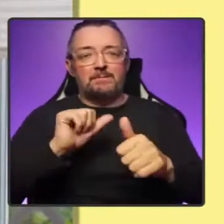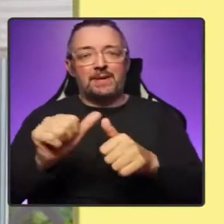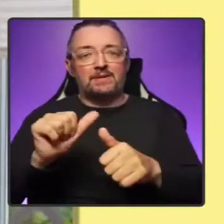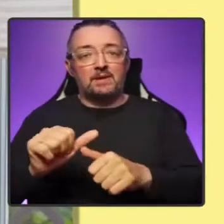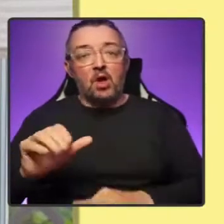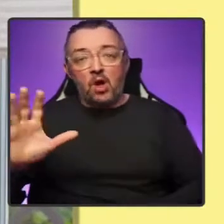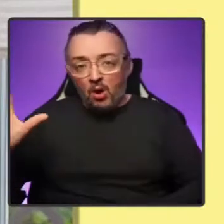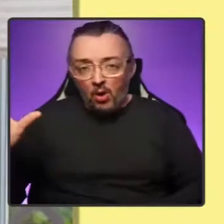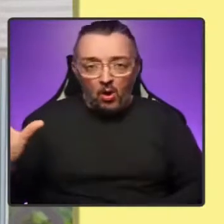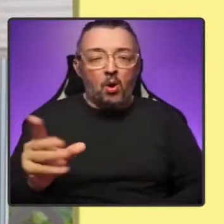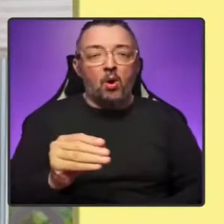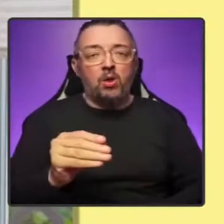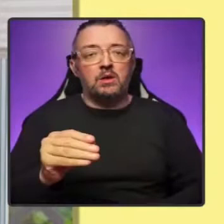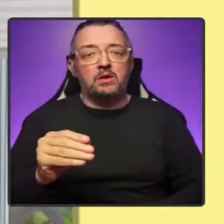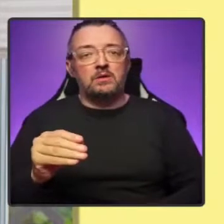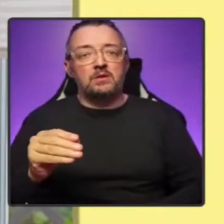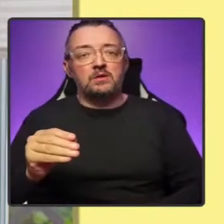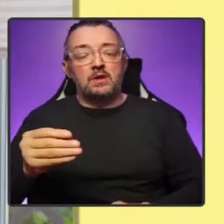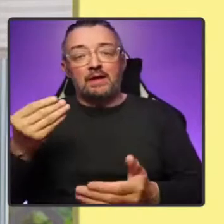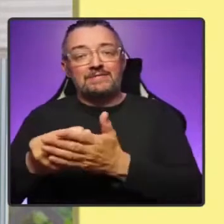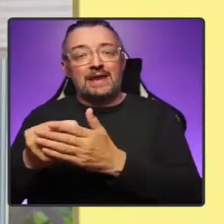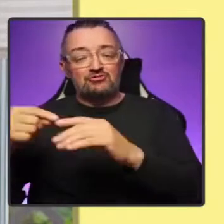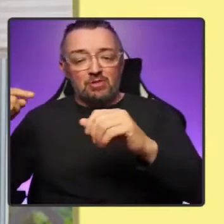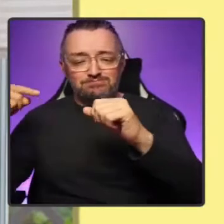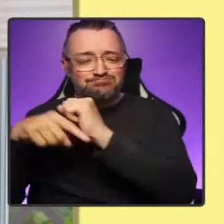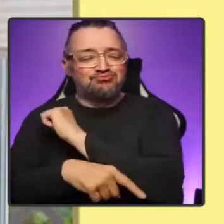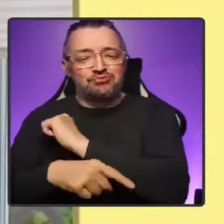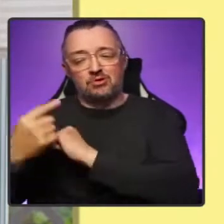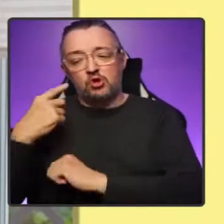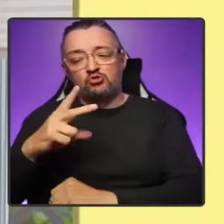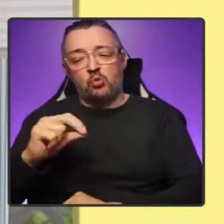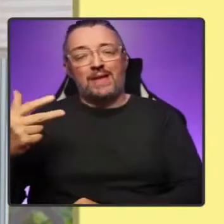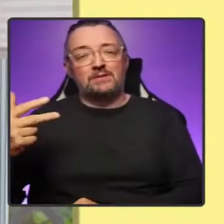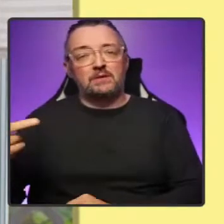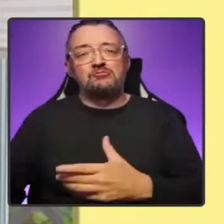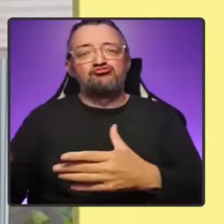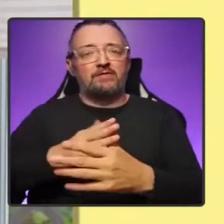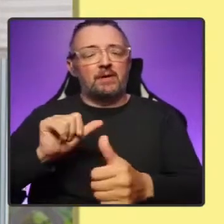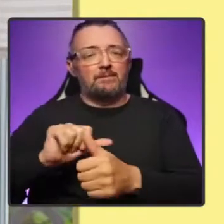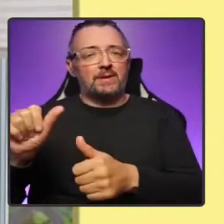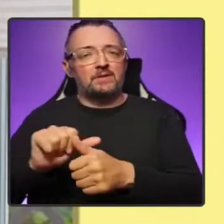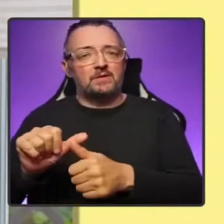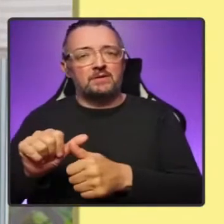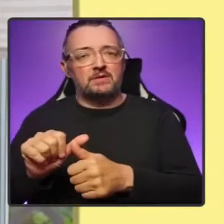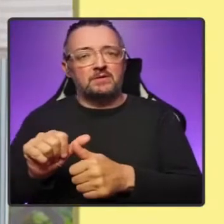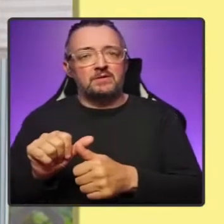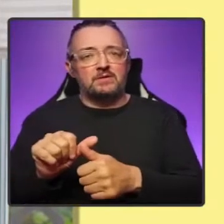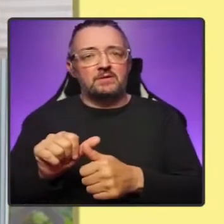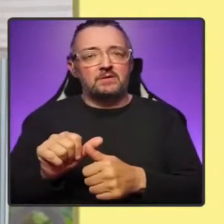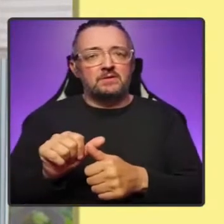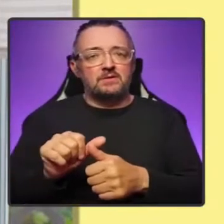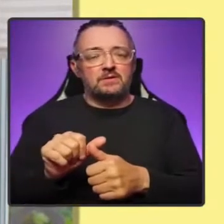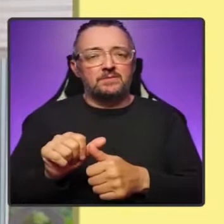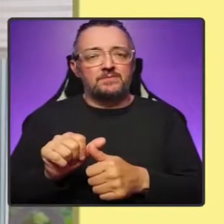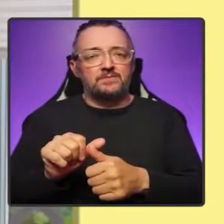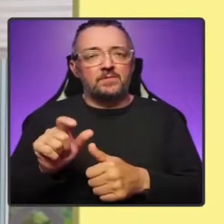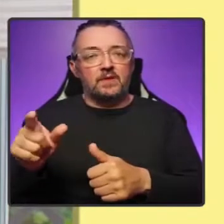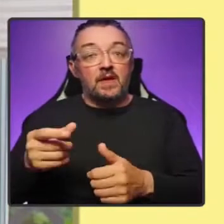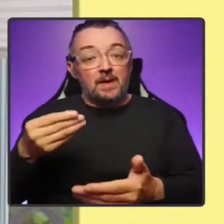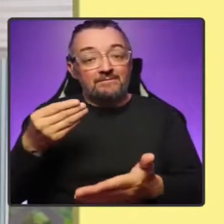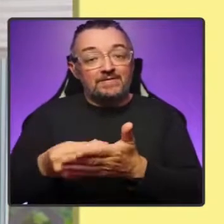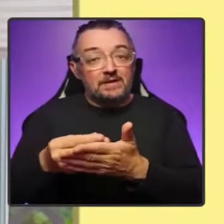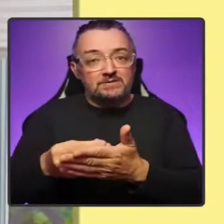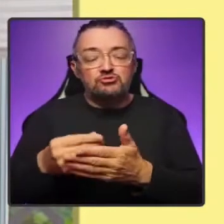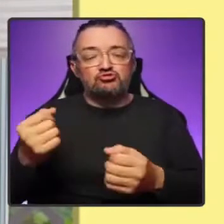better from the financial crash of 2008. They have stronger public finances. As a proportion of pre-retirement